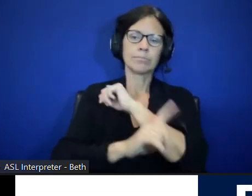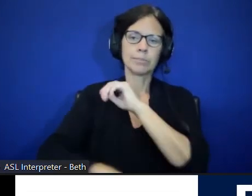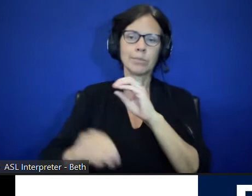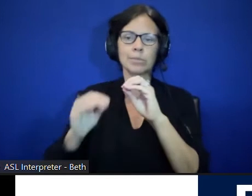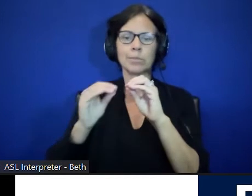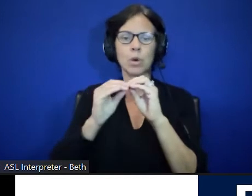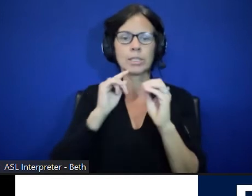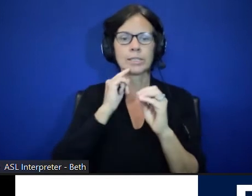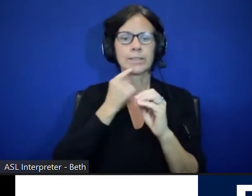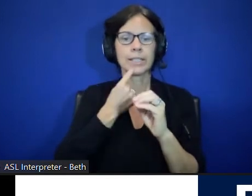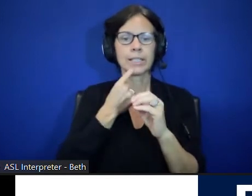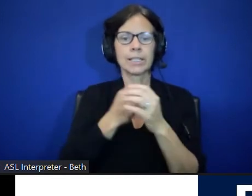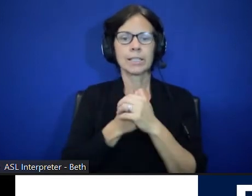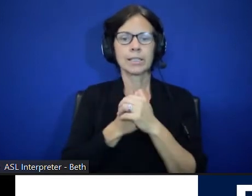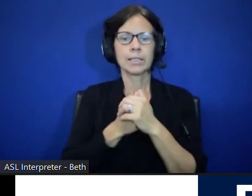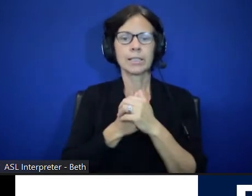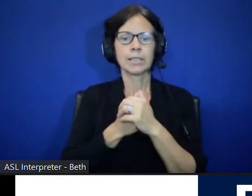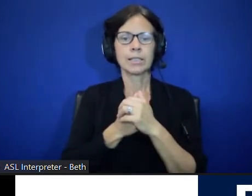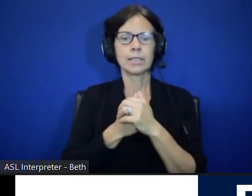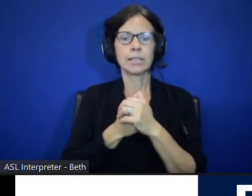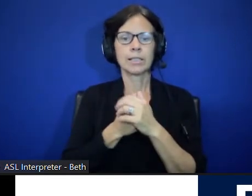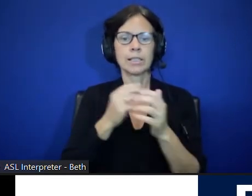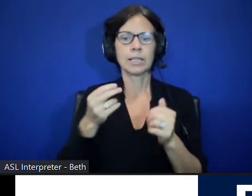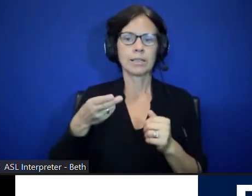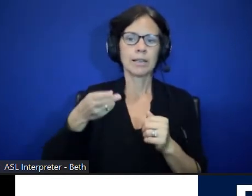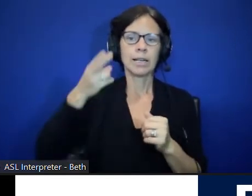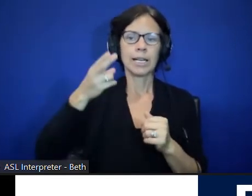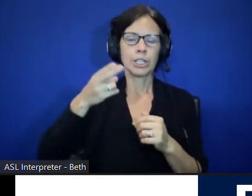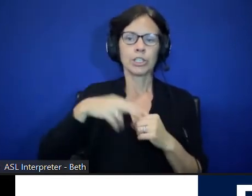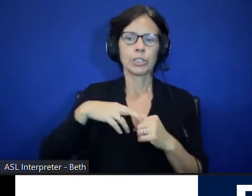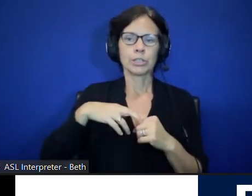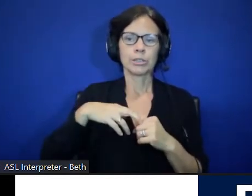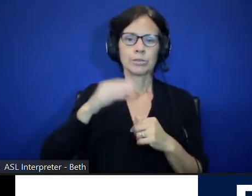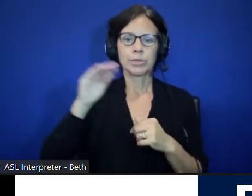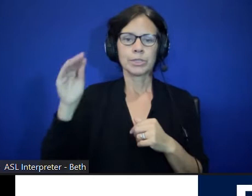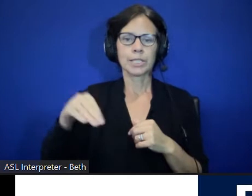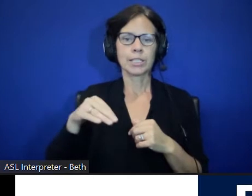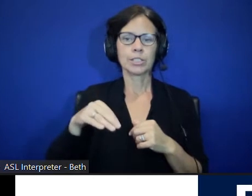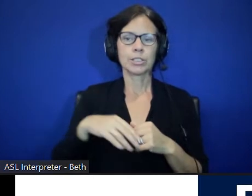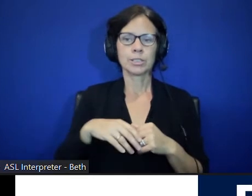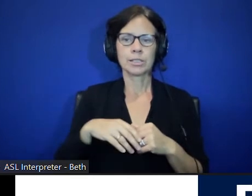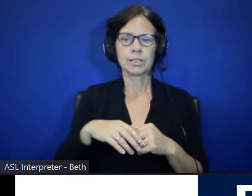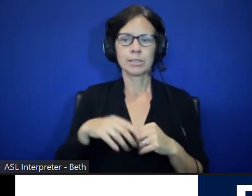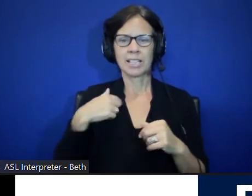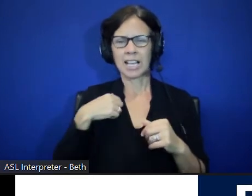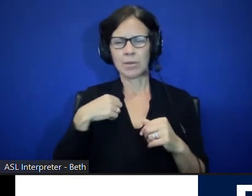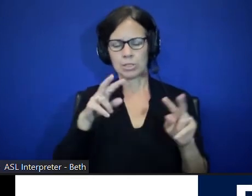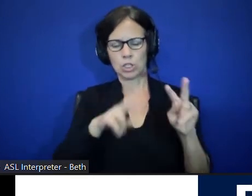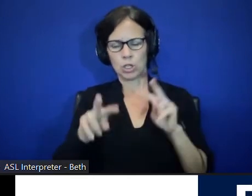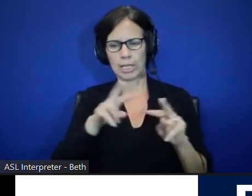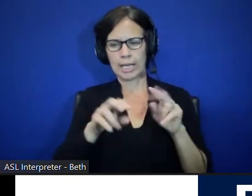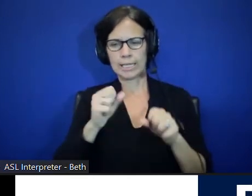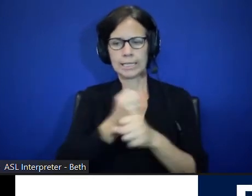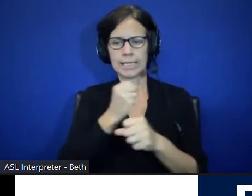rates and higher rates. And I think I was looking at the statistic that I